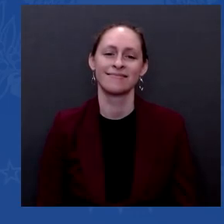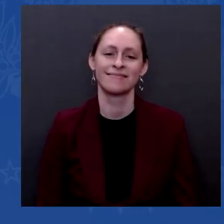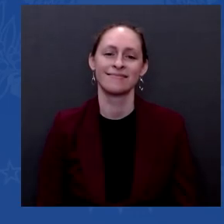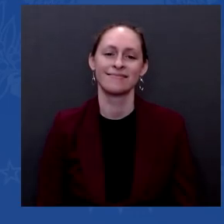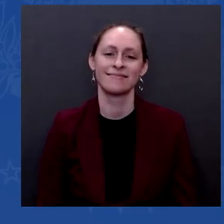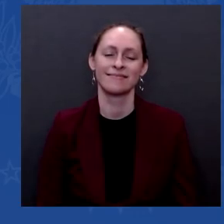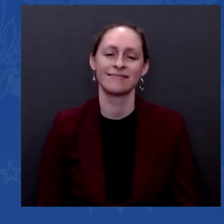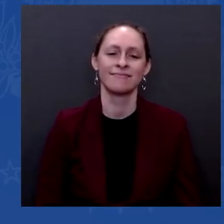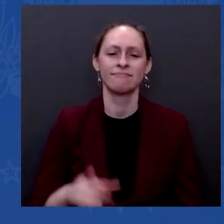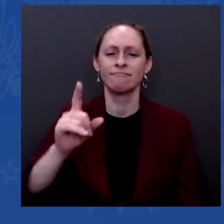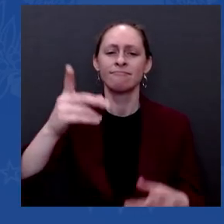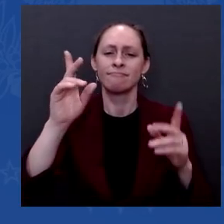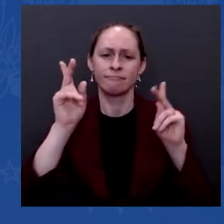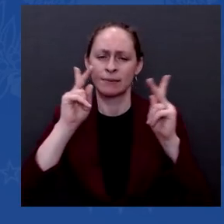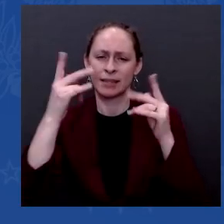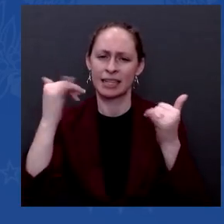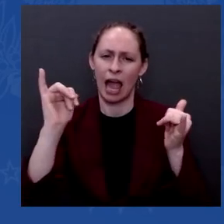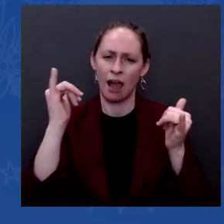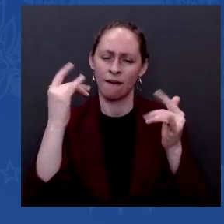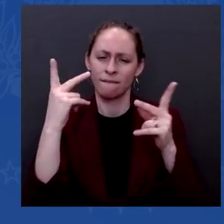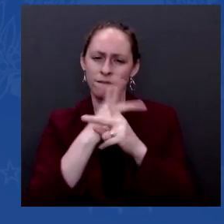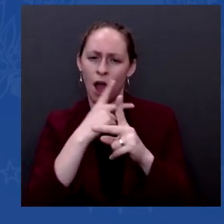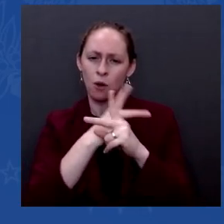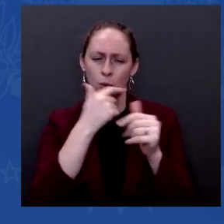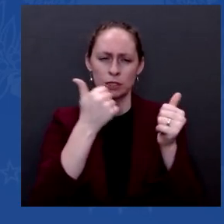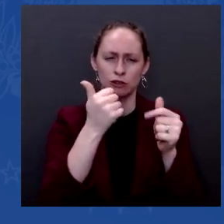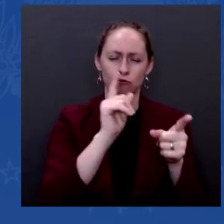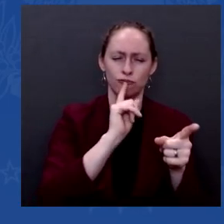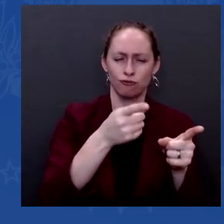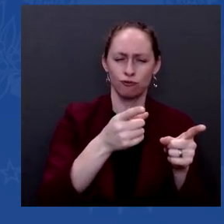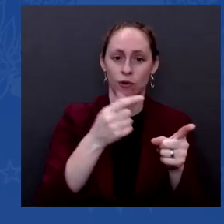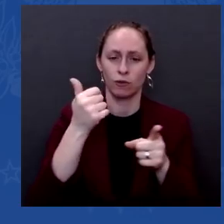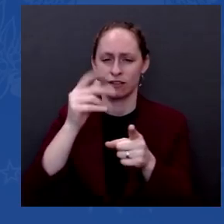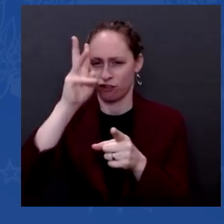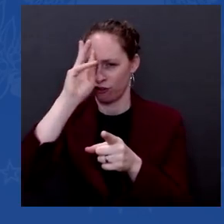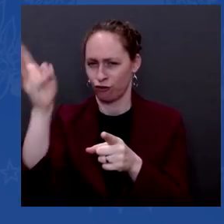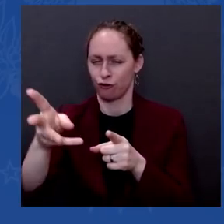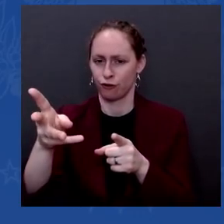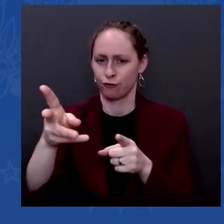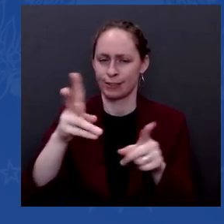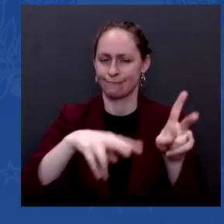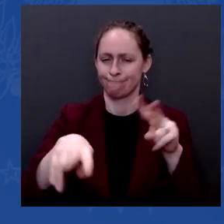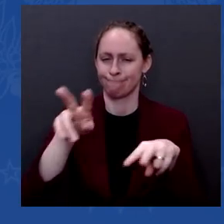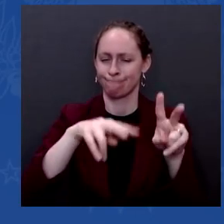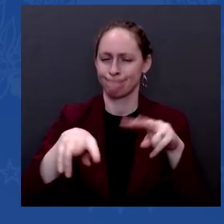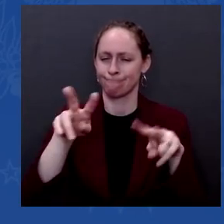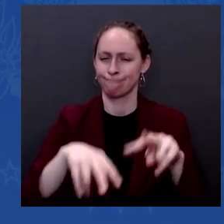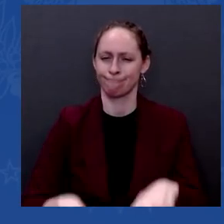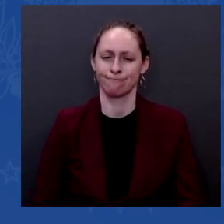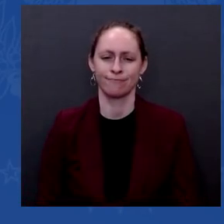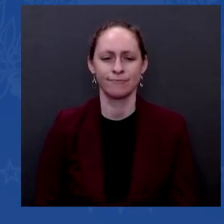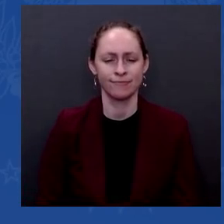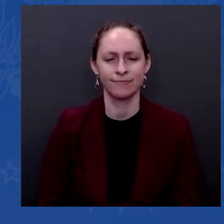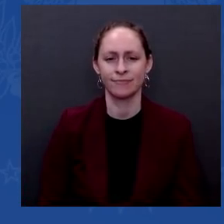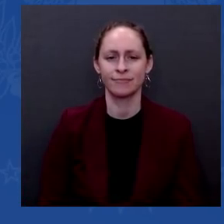And I don't think as — I've never seen a time